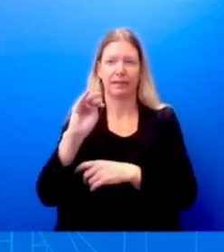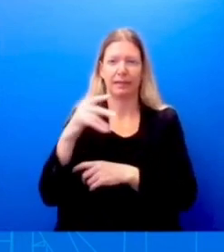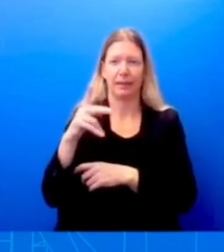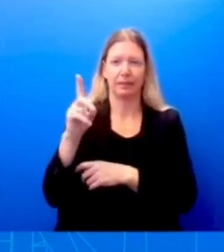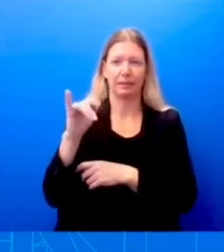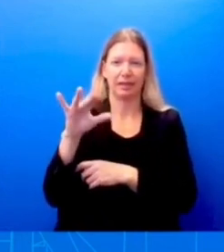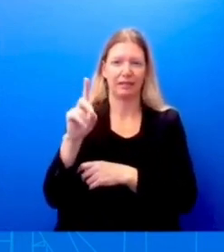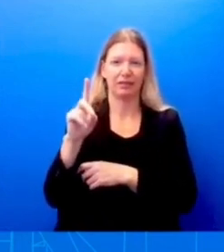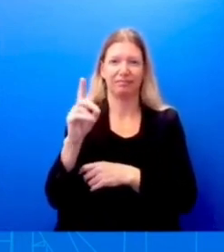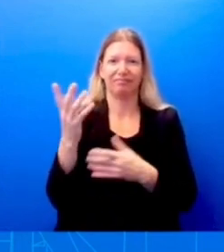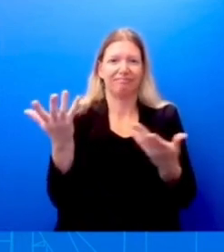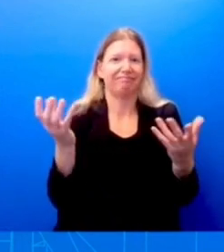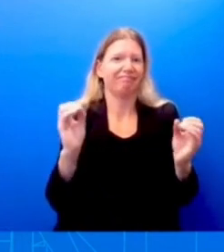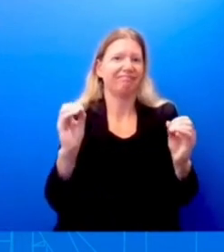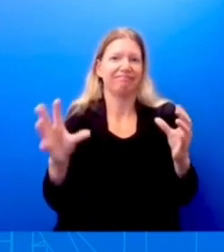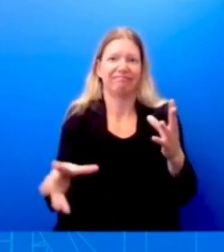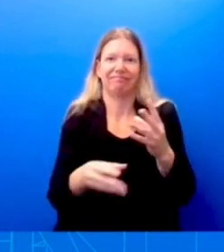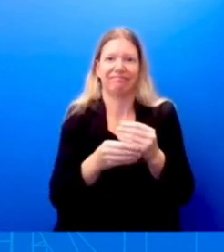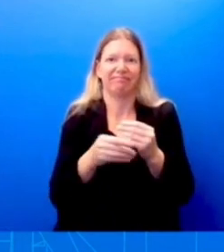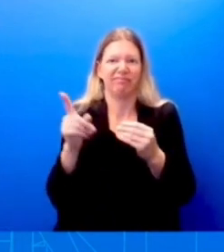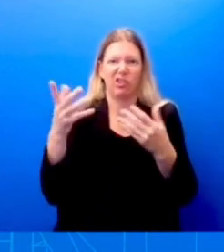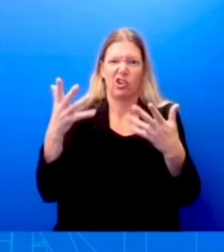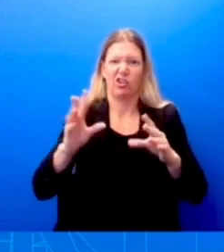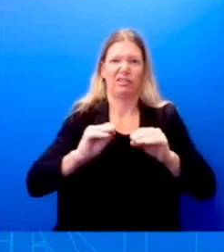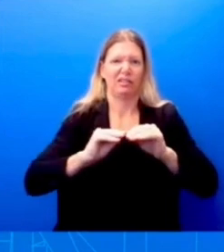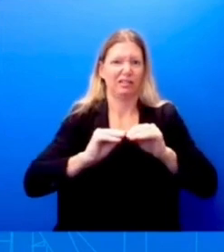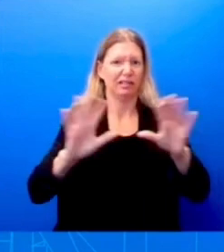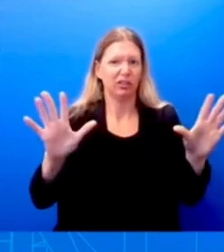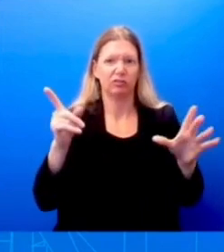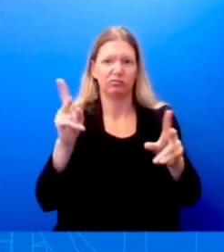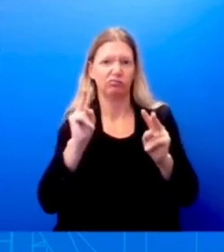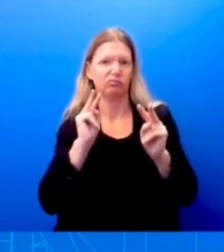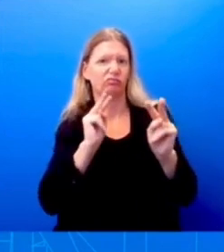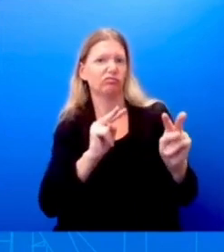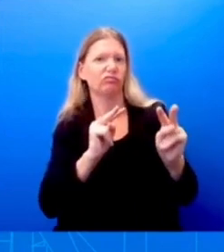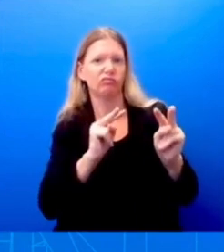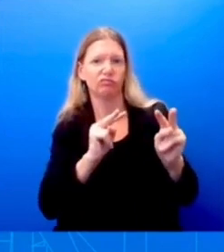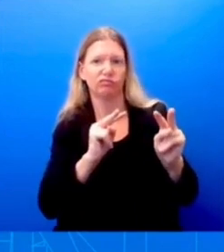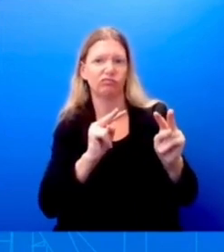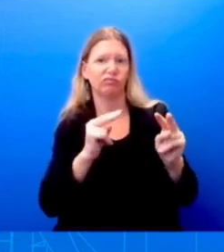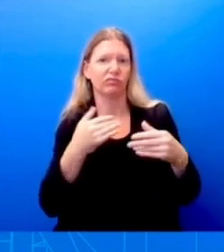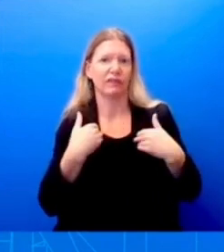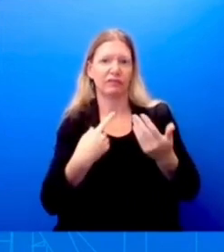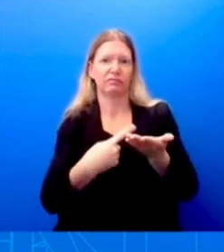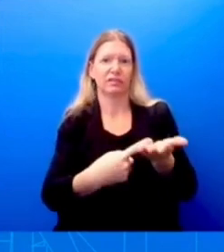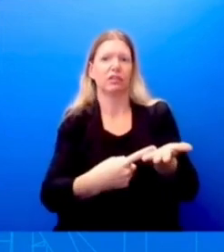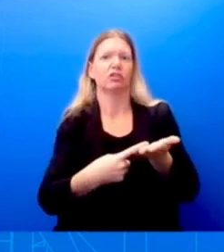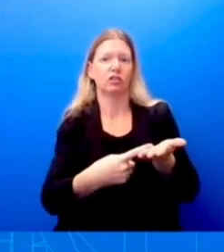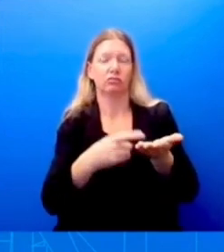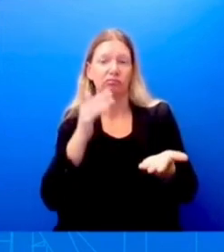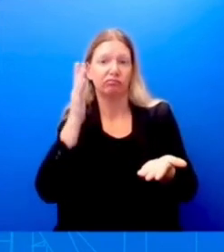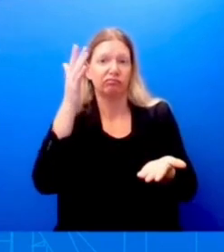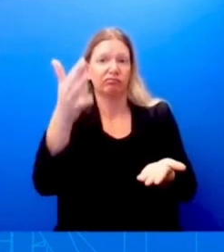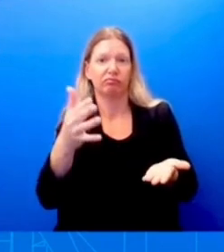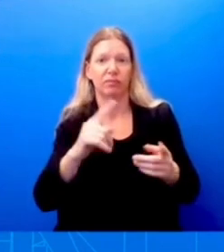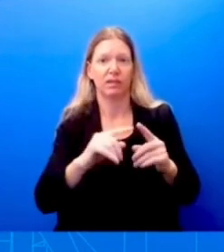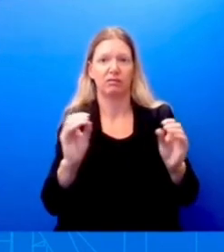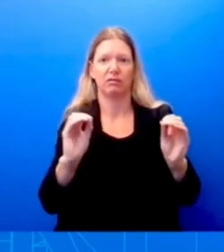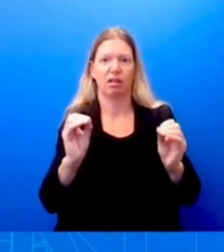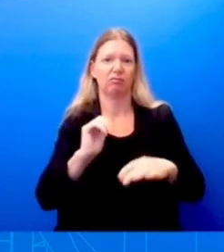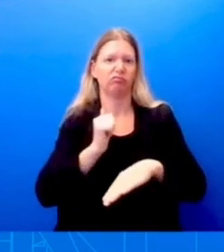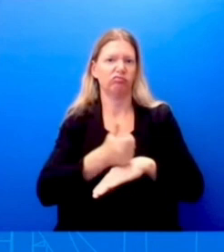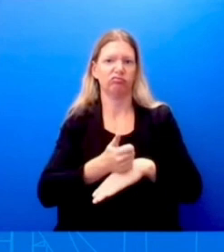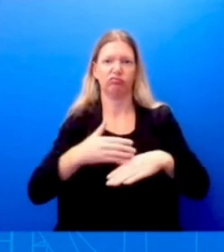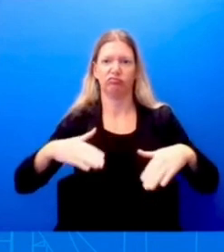is looking forward to, to having, uh, that discussion, uh, at some point. Uh, I just don't have anything to share on this. The White House would like to do that this year? Uh,